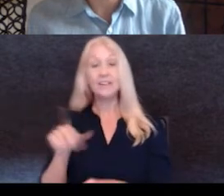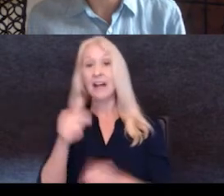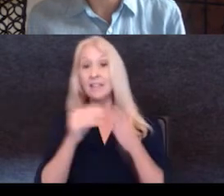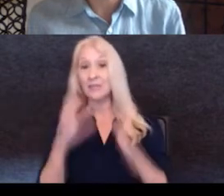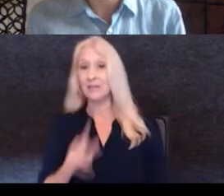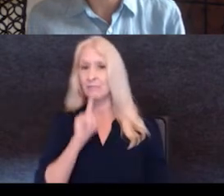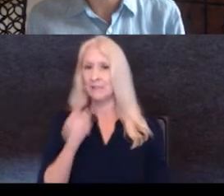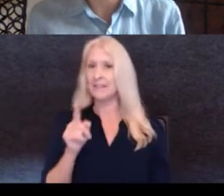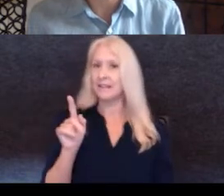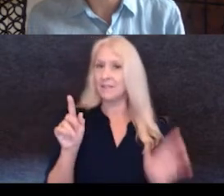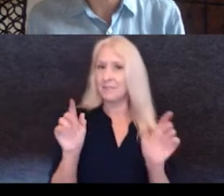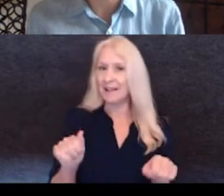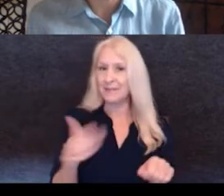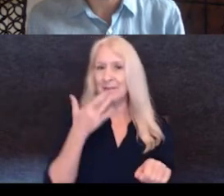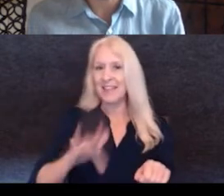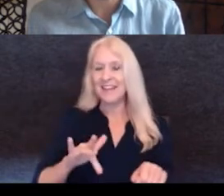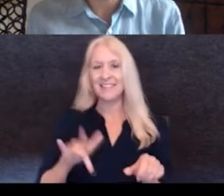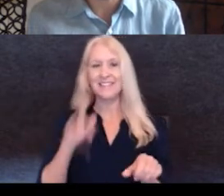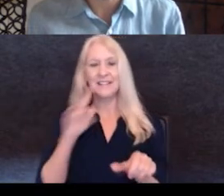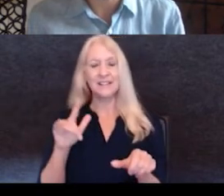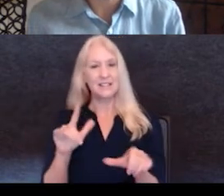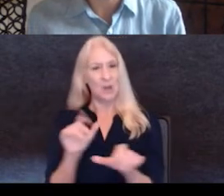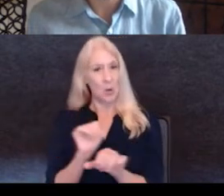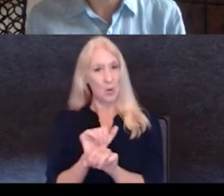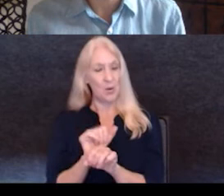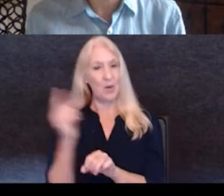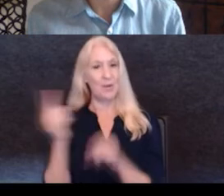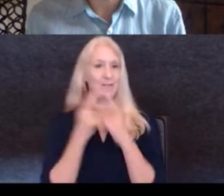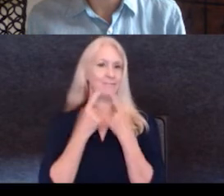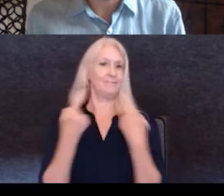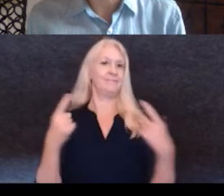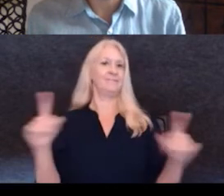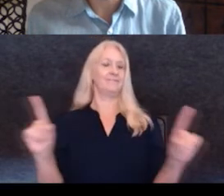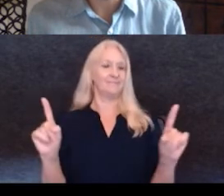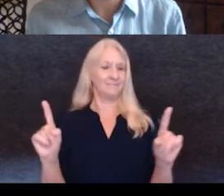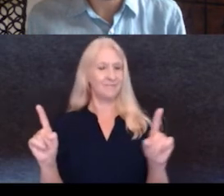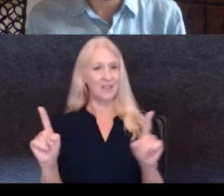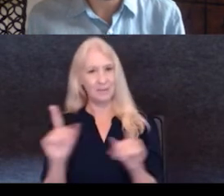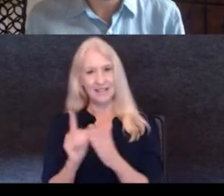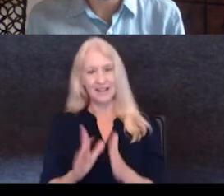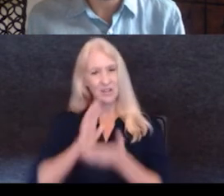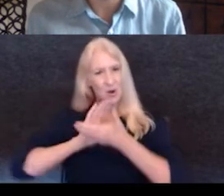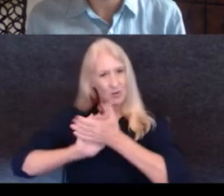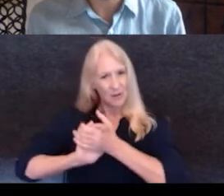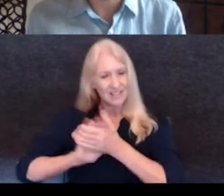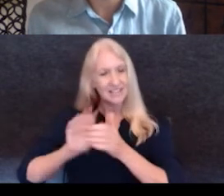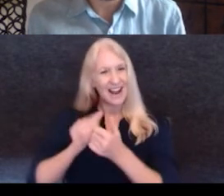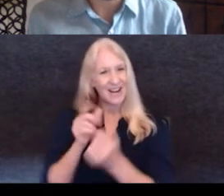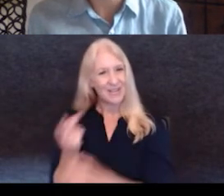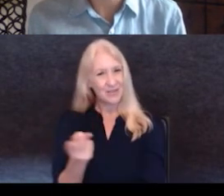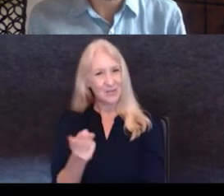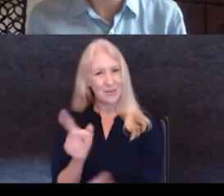to work for one of the greats. So, congratulations on that. And then, and then that's how you met, which is,